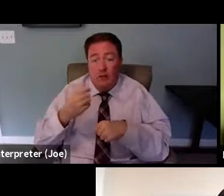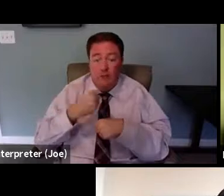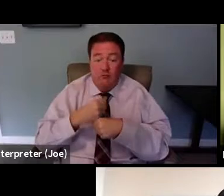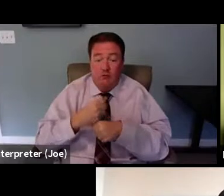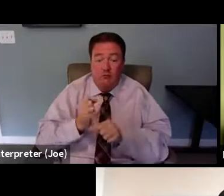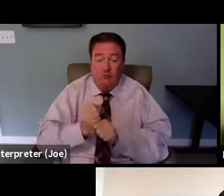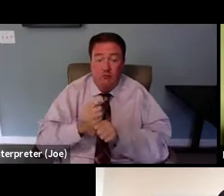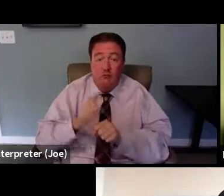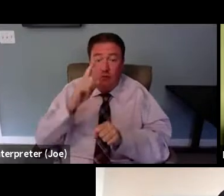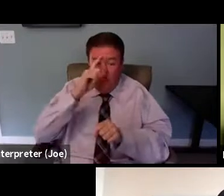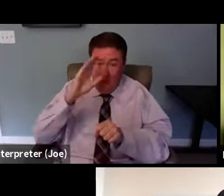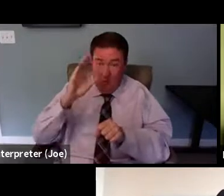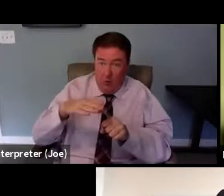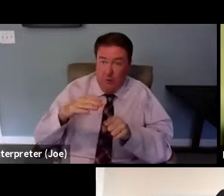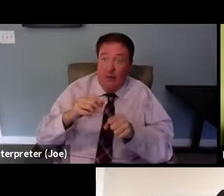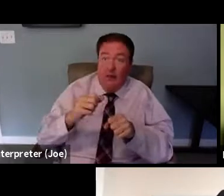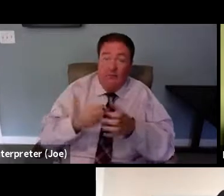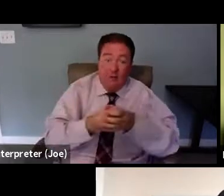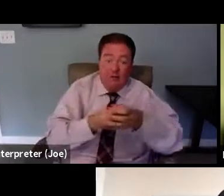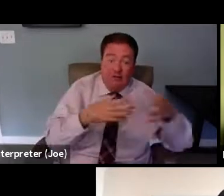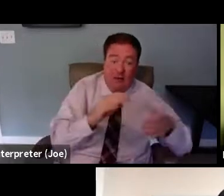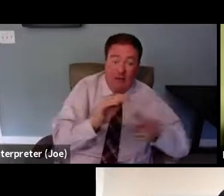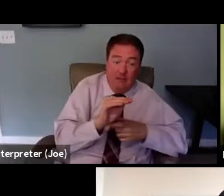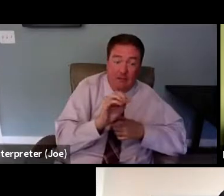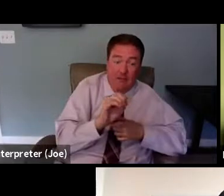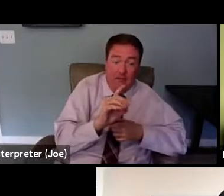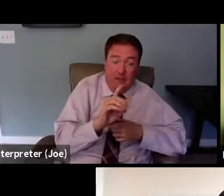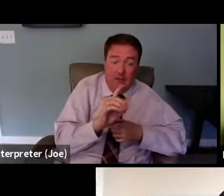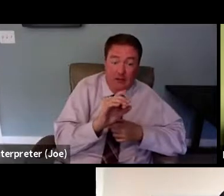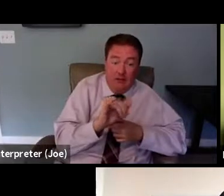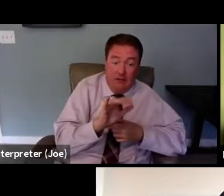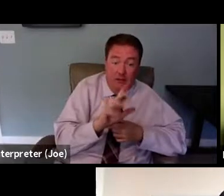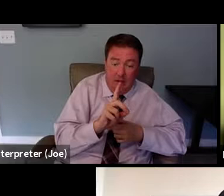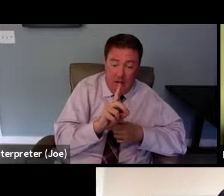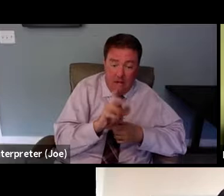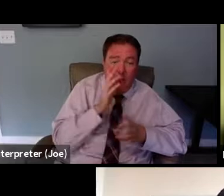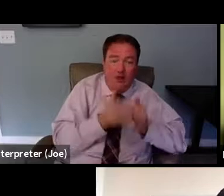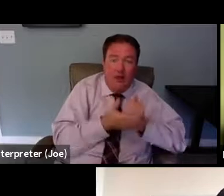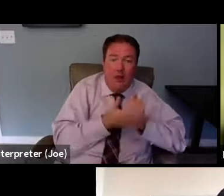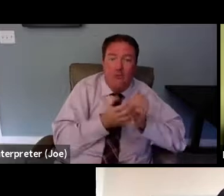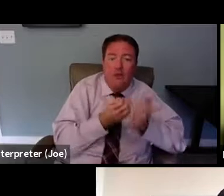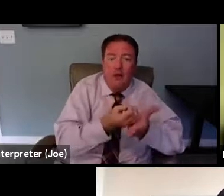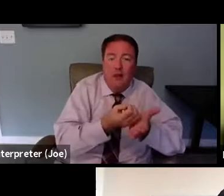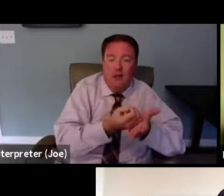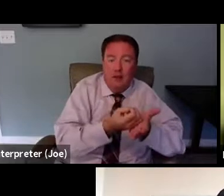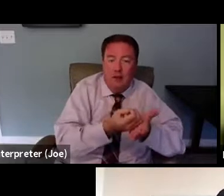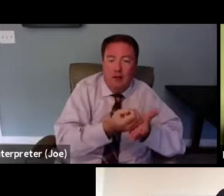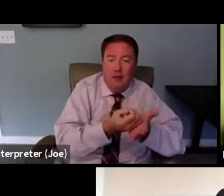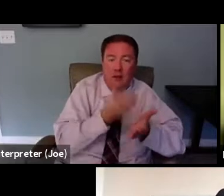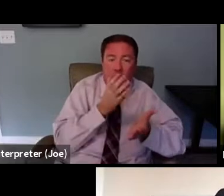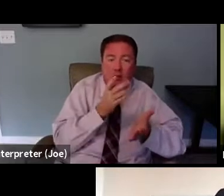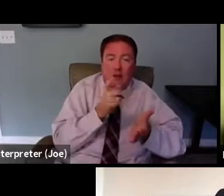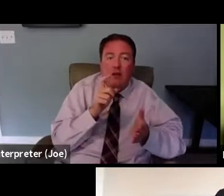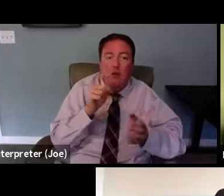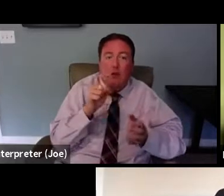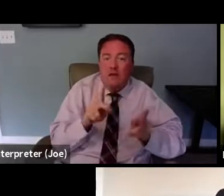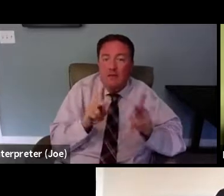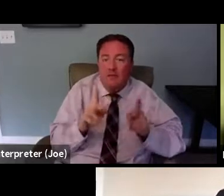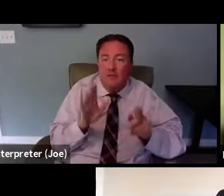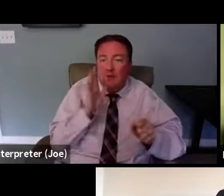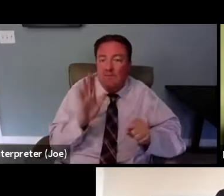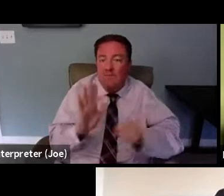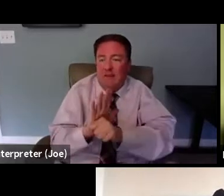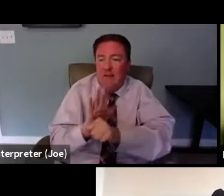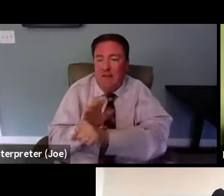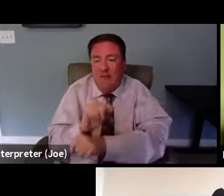We know that with expanded Medicaid, it's going to help with the economy. We know that we're going to need people to fill those positions to